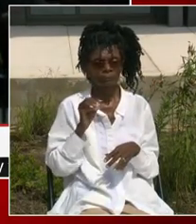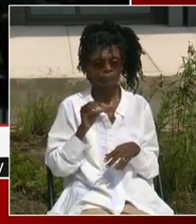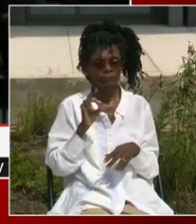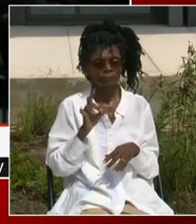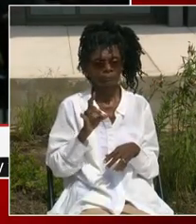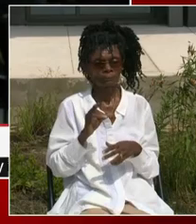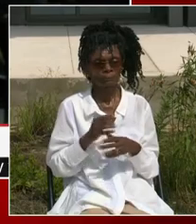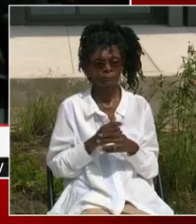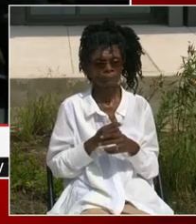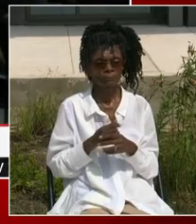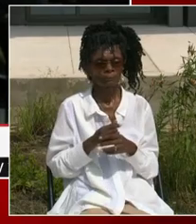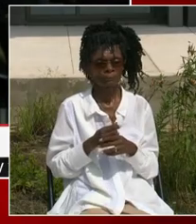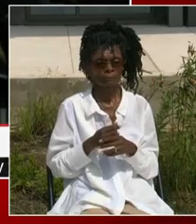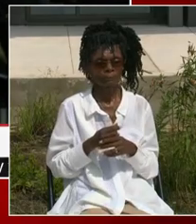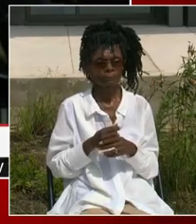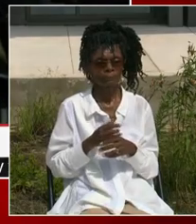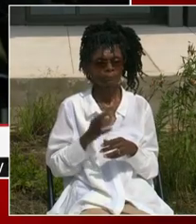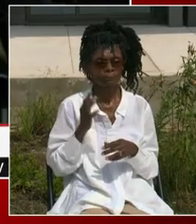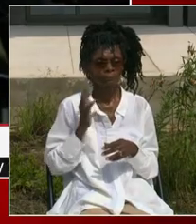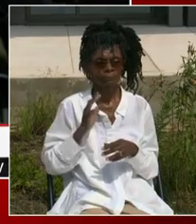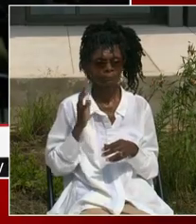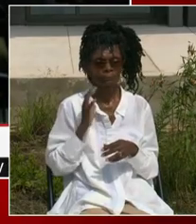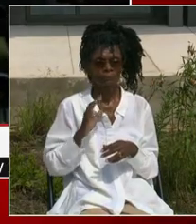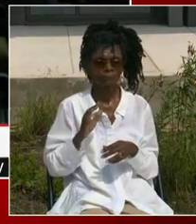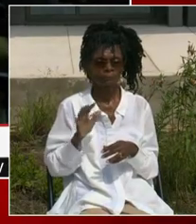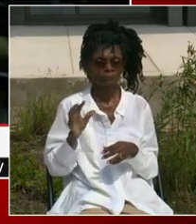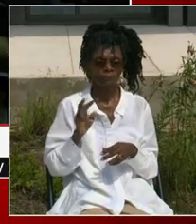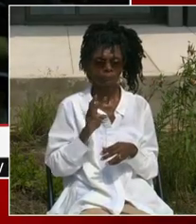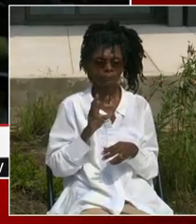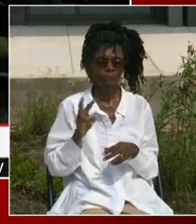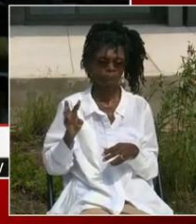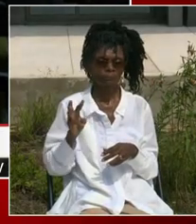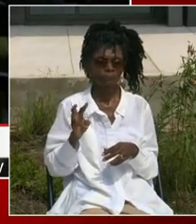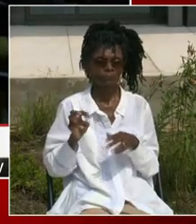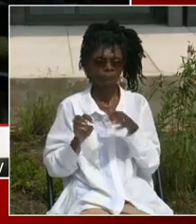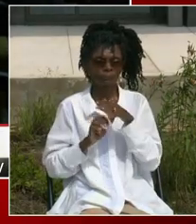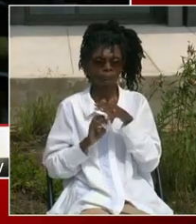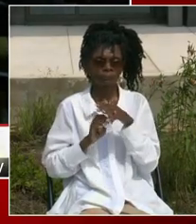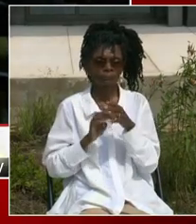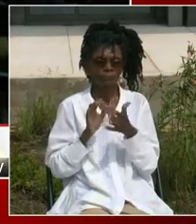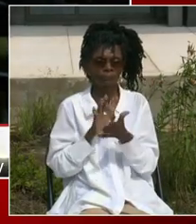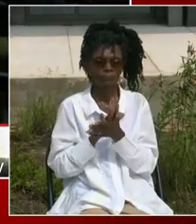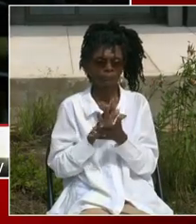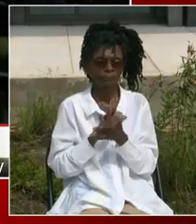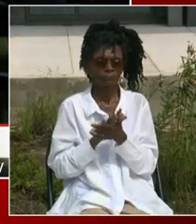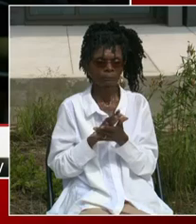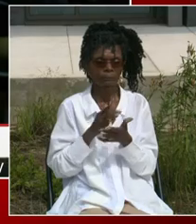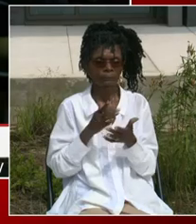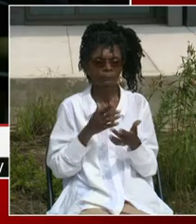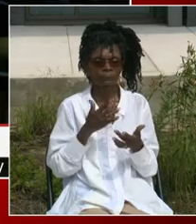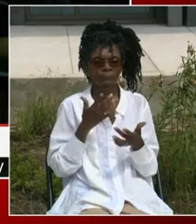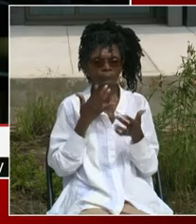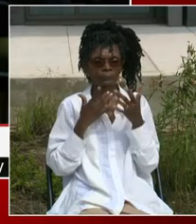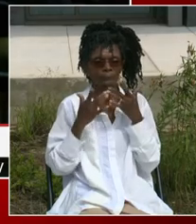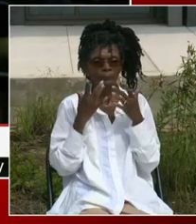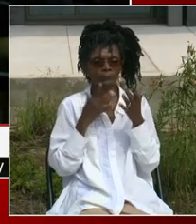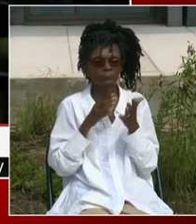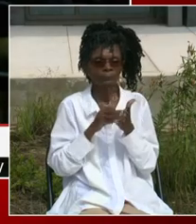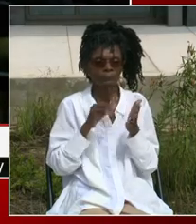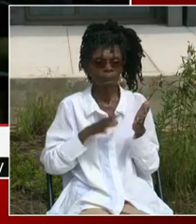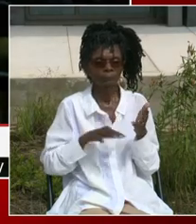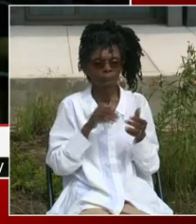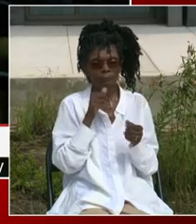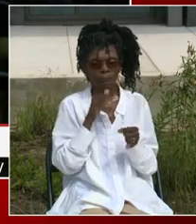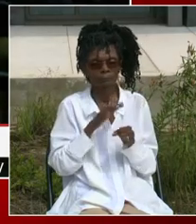at the time, was on the chopping block, actually, in terms of not having enough enrollment to potentially stay open. And we came together as a